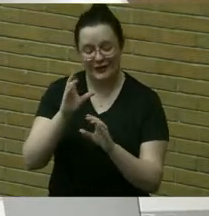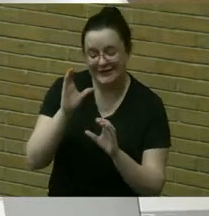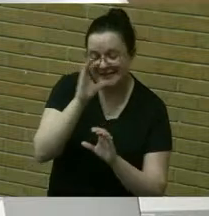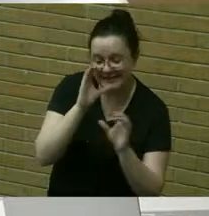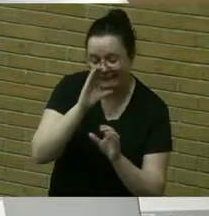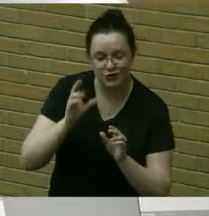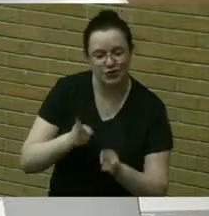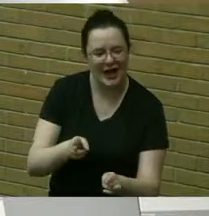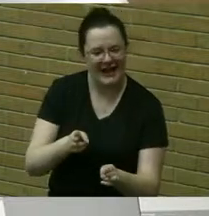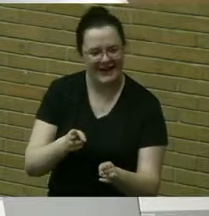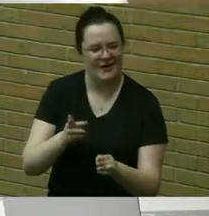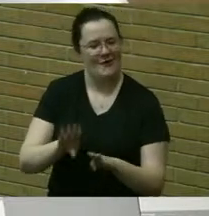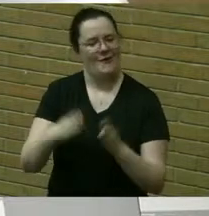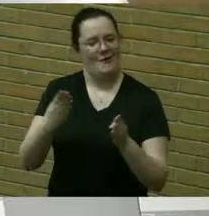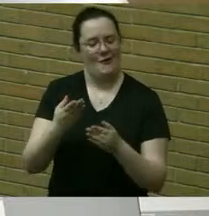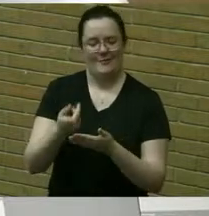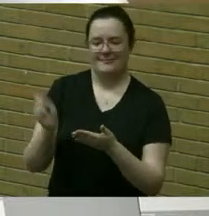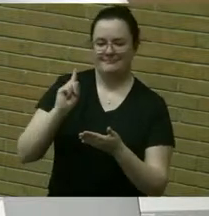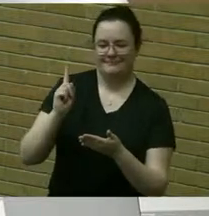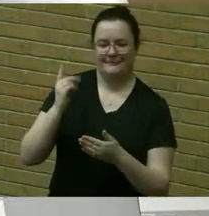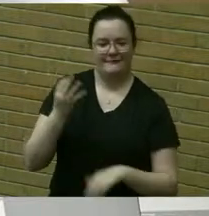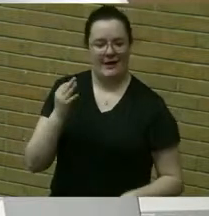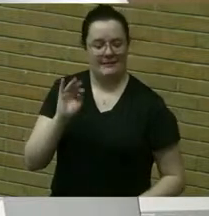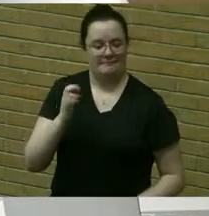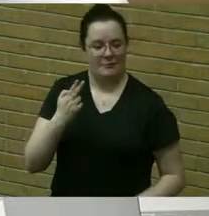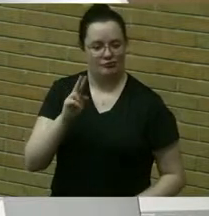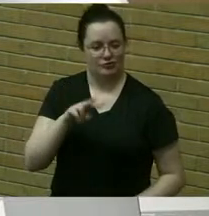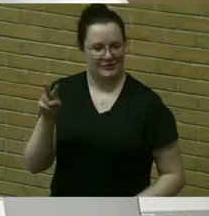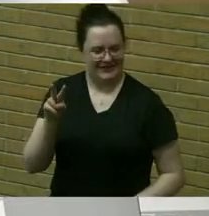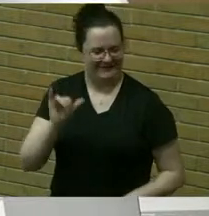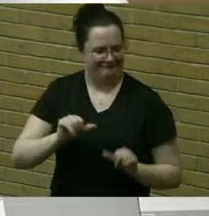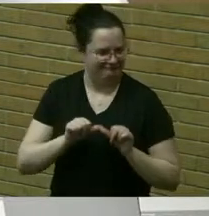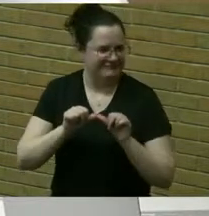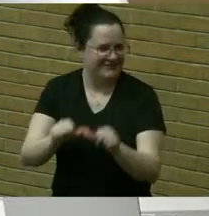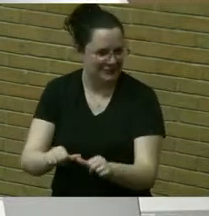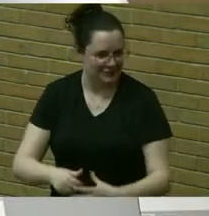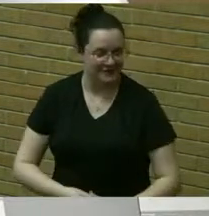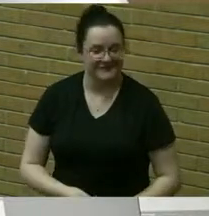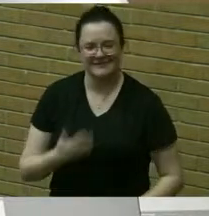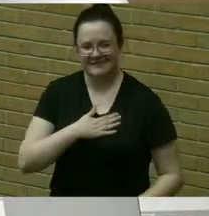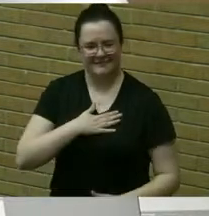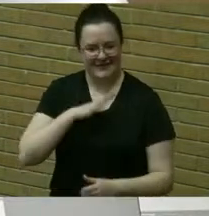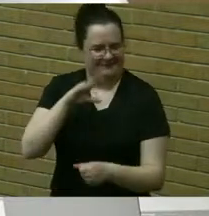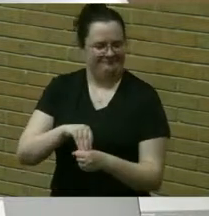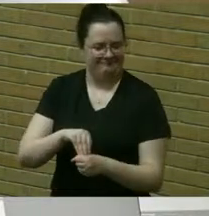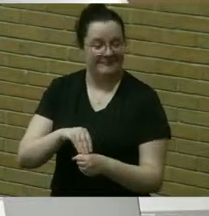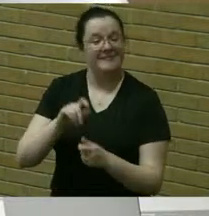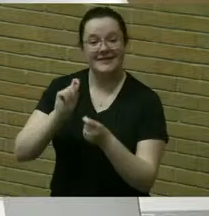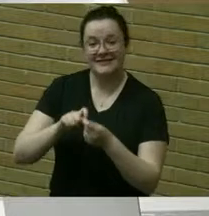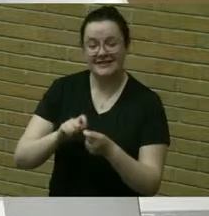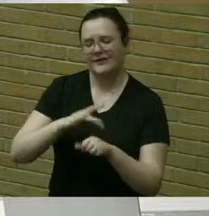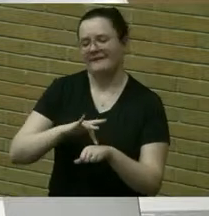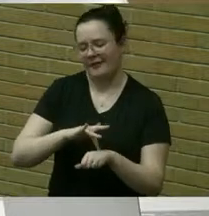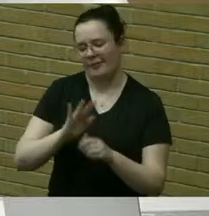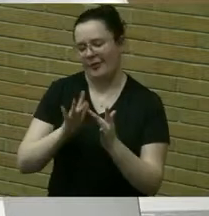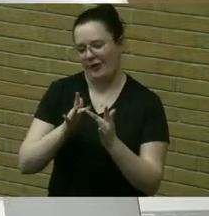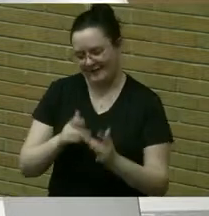22nd and continues so please take part in that details are available online